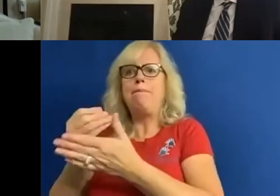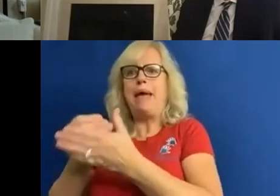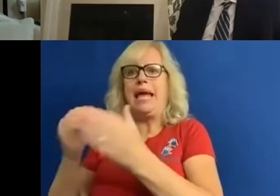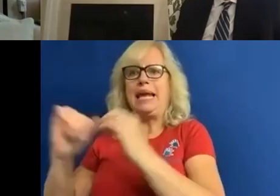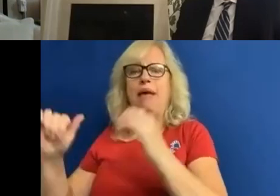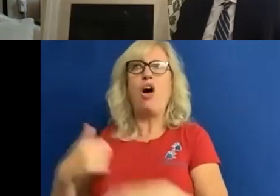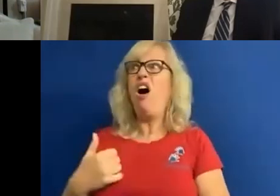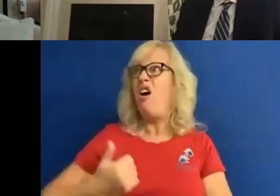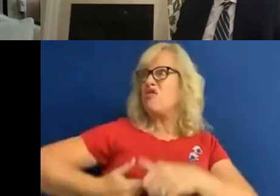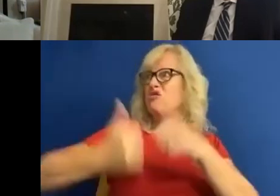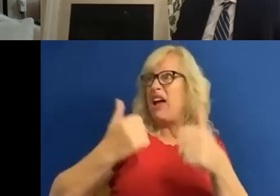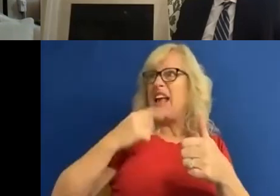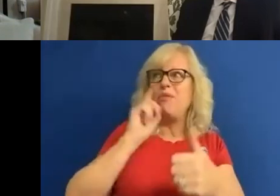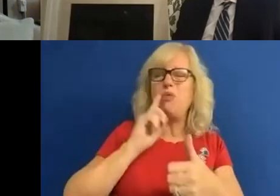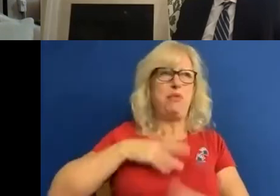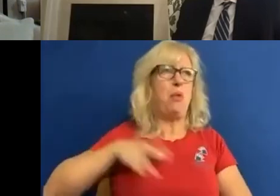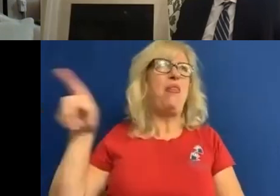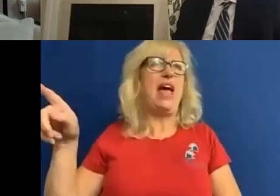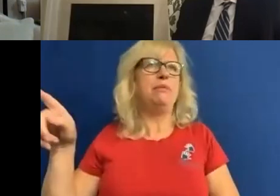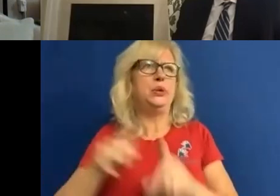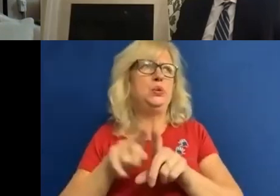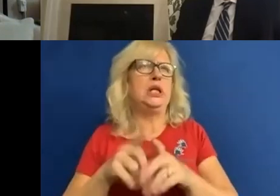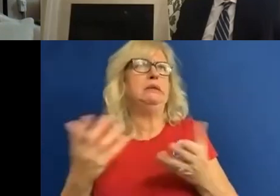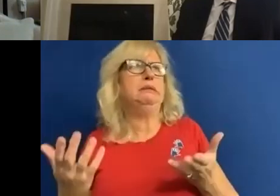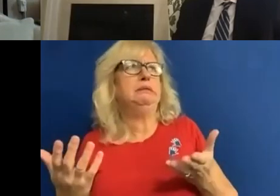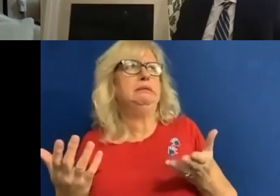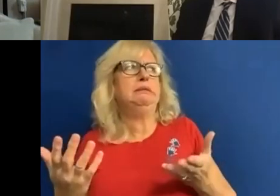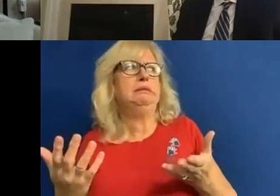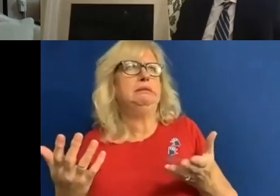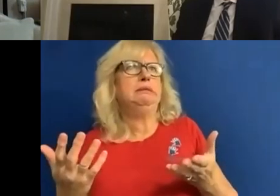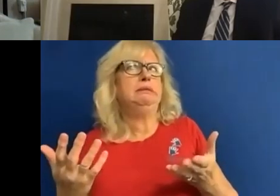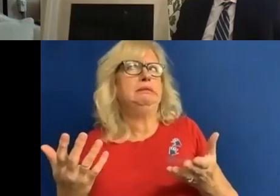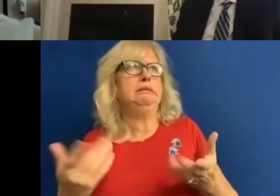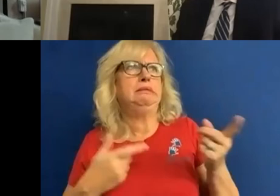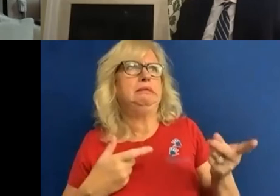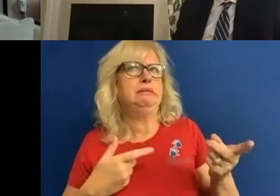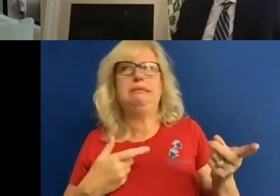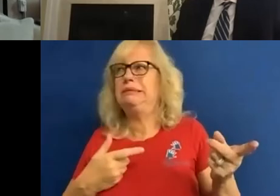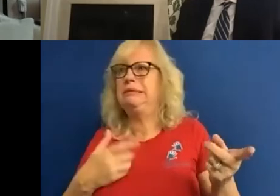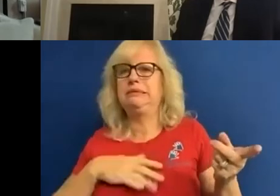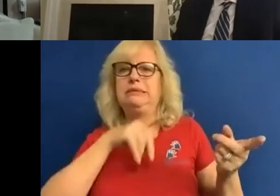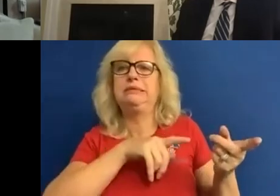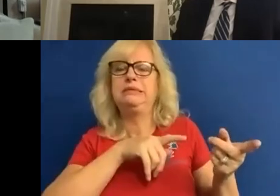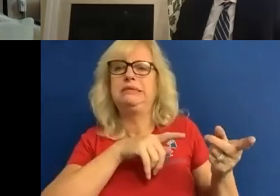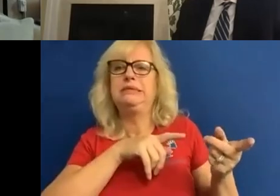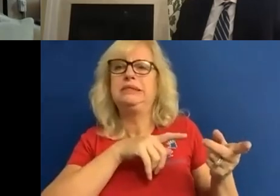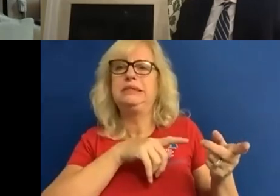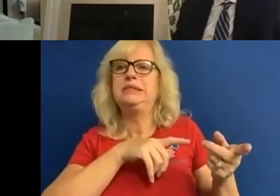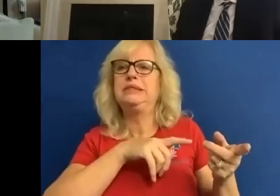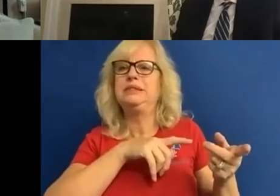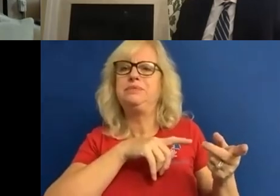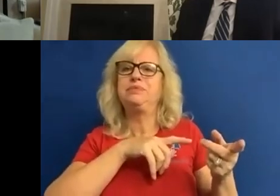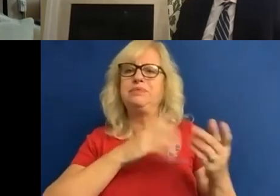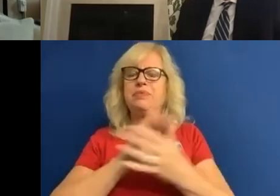woman. I'm very happy for people to focus on that. But actually, it's all about intersectionality. You know, can be of